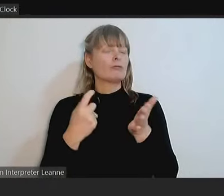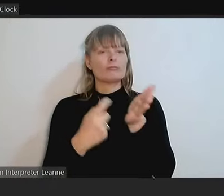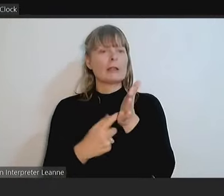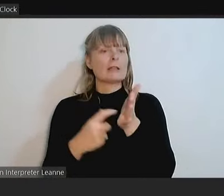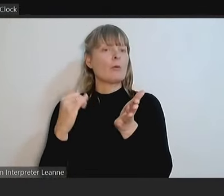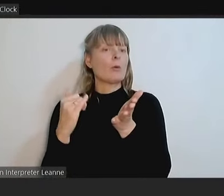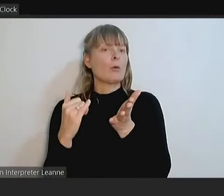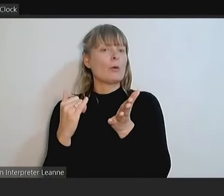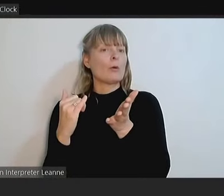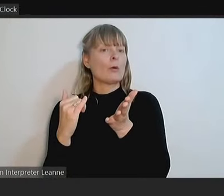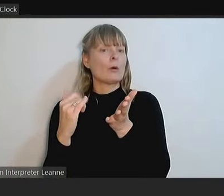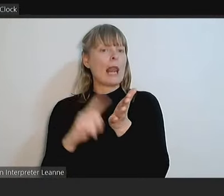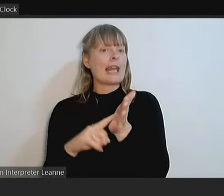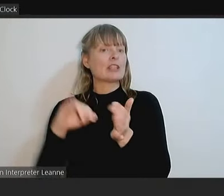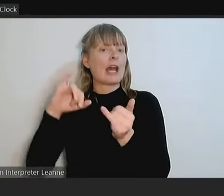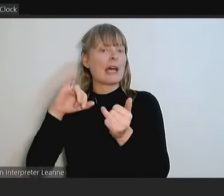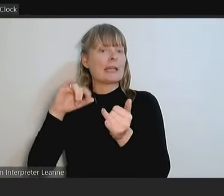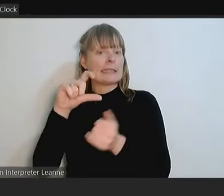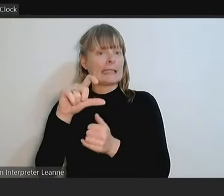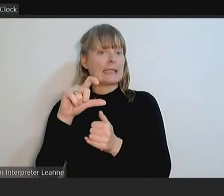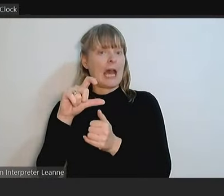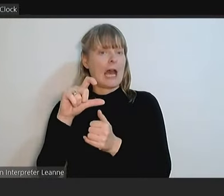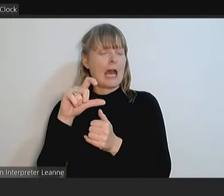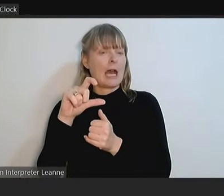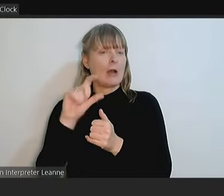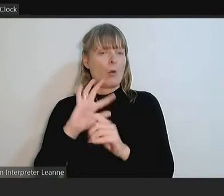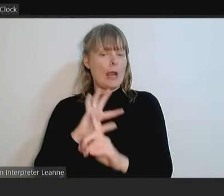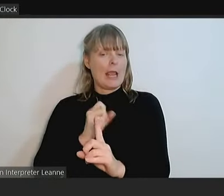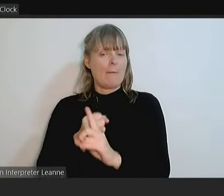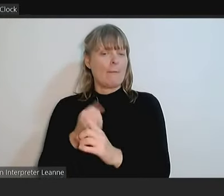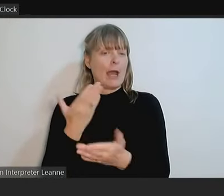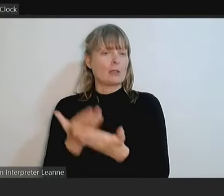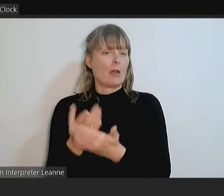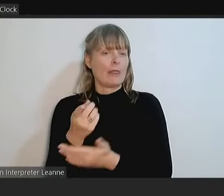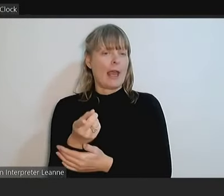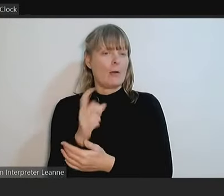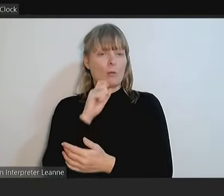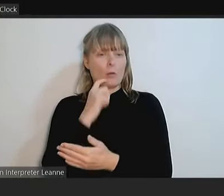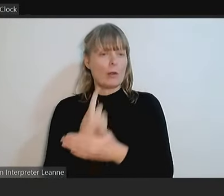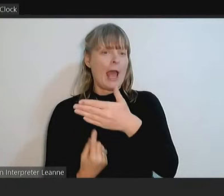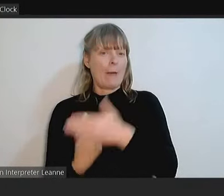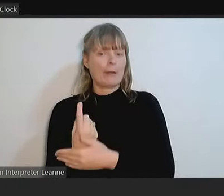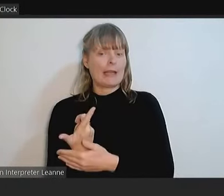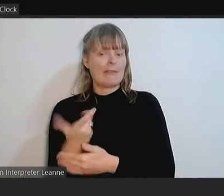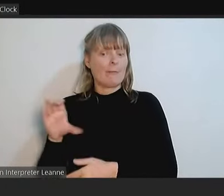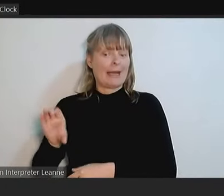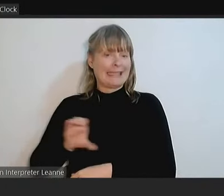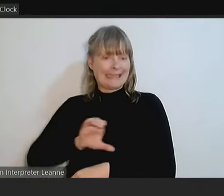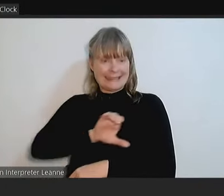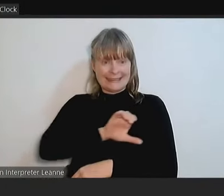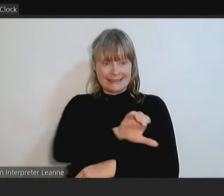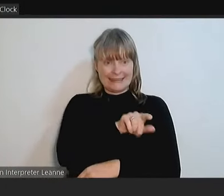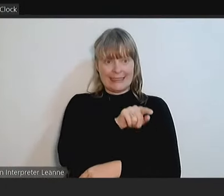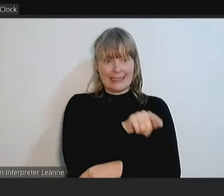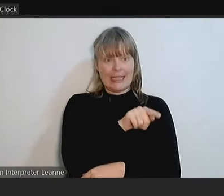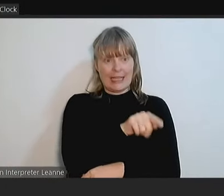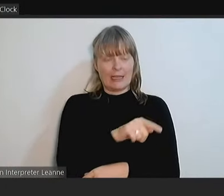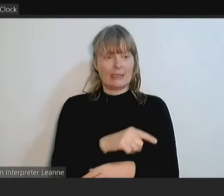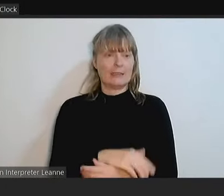the compounding effect in reference to putting something as substantial as this now.